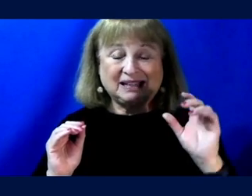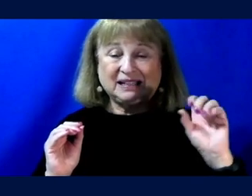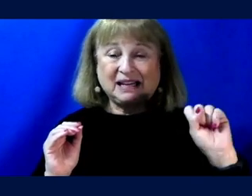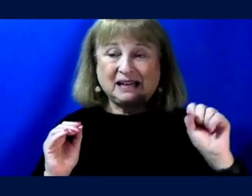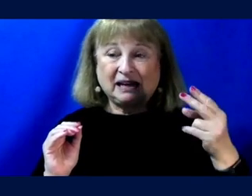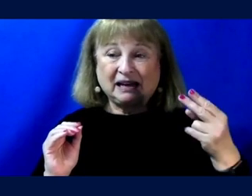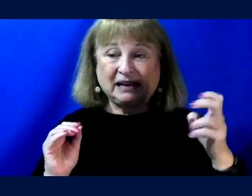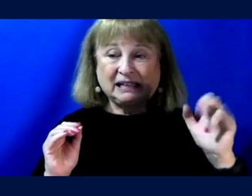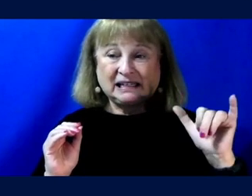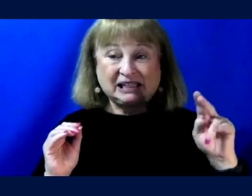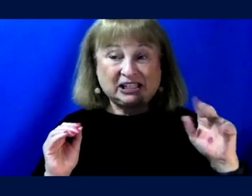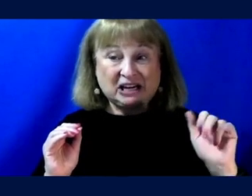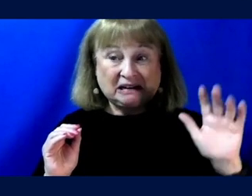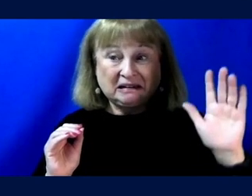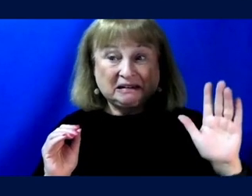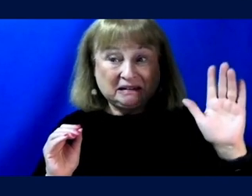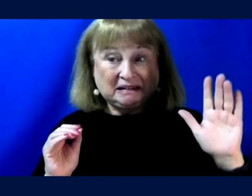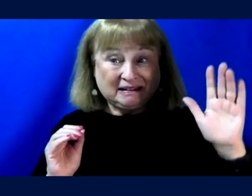moving. Yes.